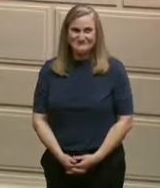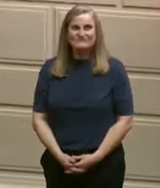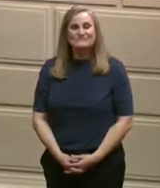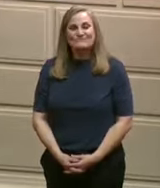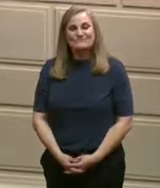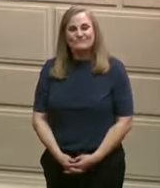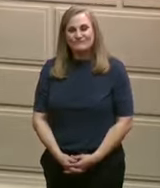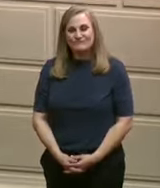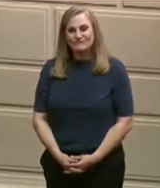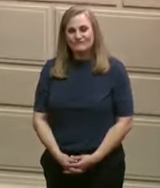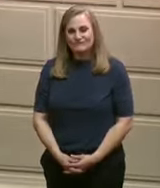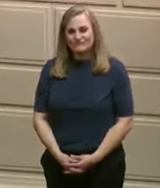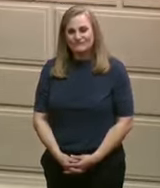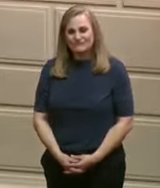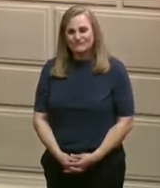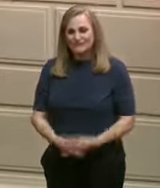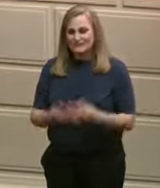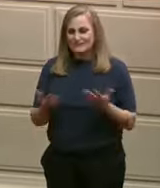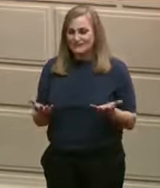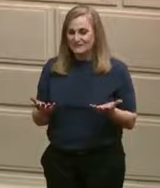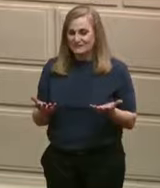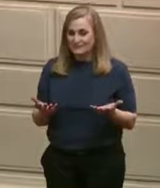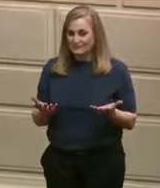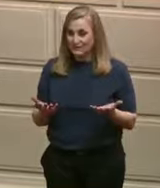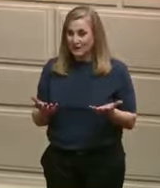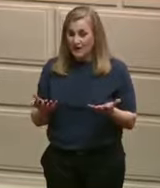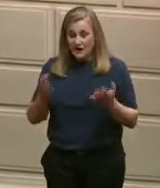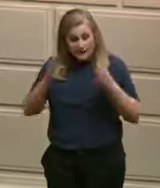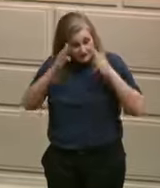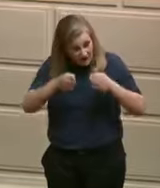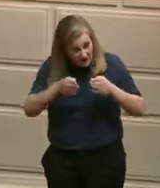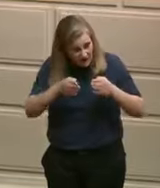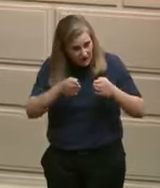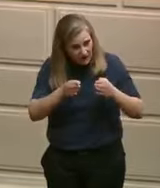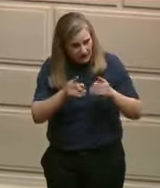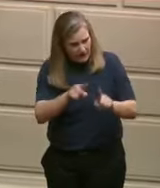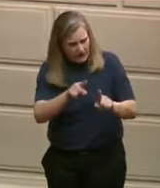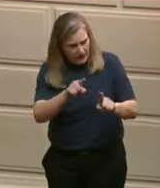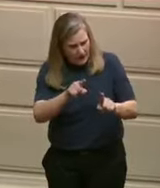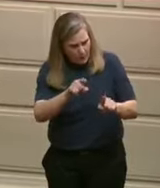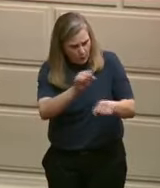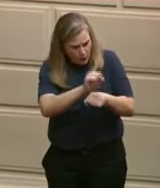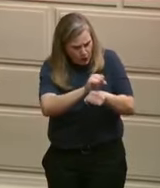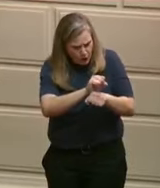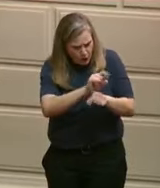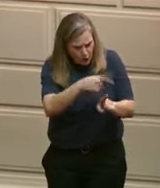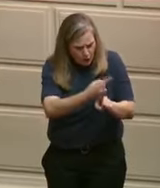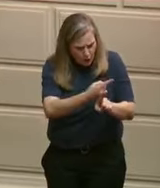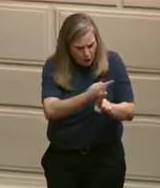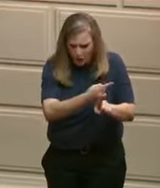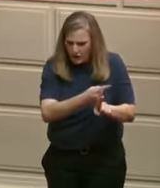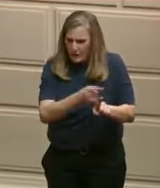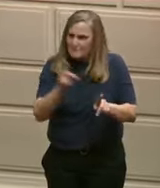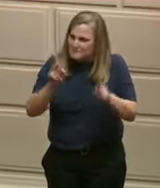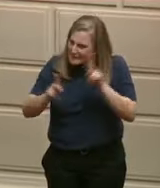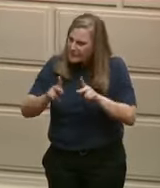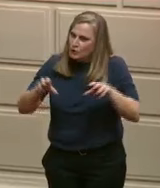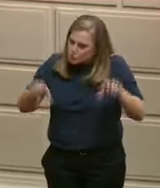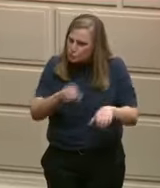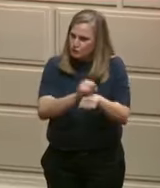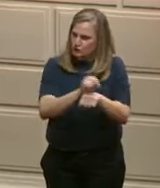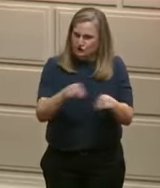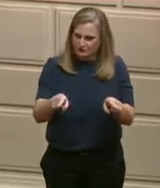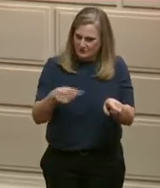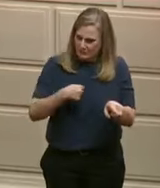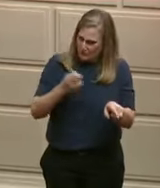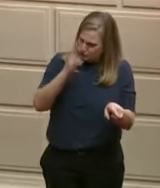Tonight is not only about the work we're getting done, but it's the people who are doing the work. We're using this opportunity to invest in